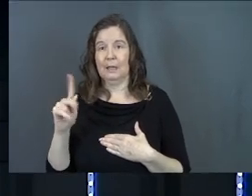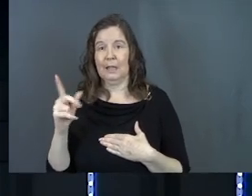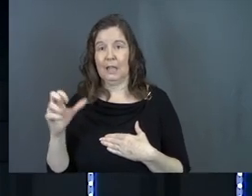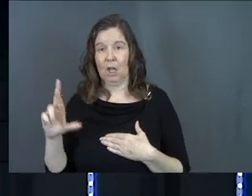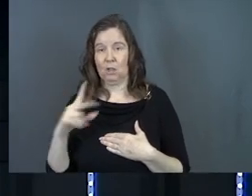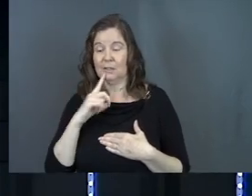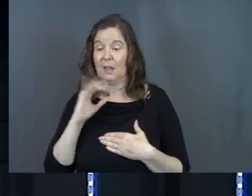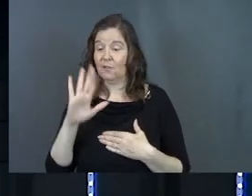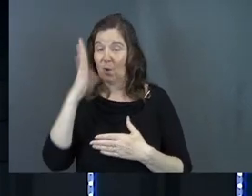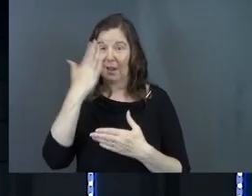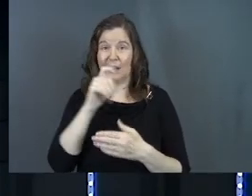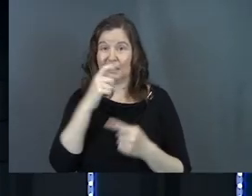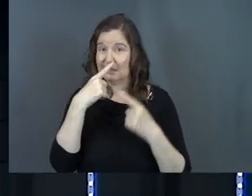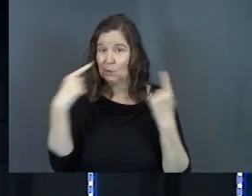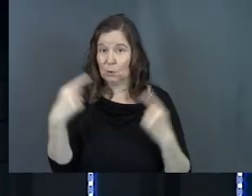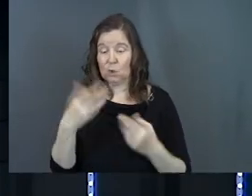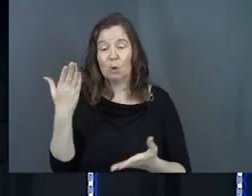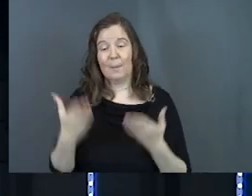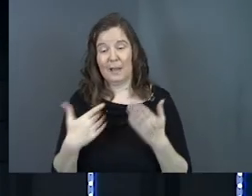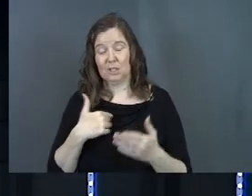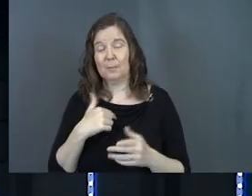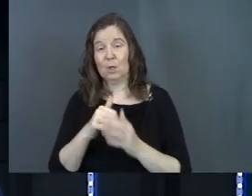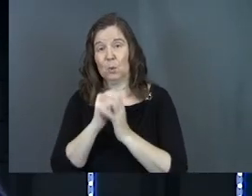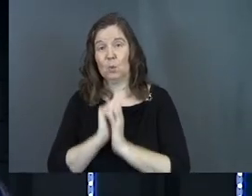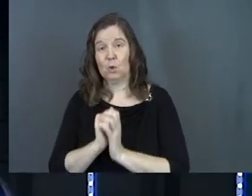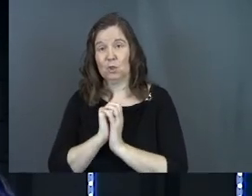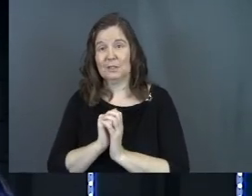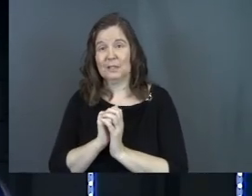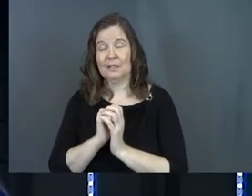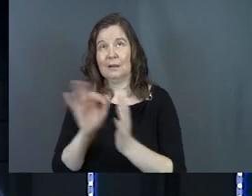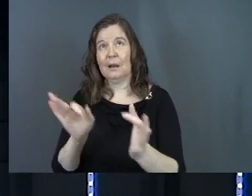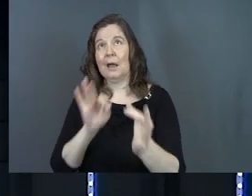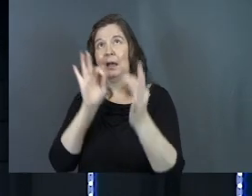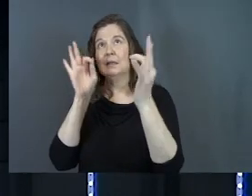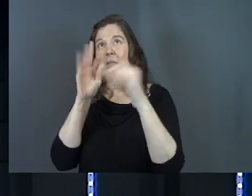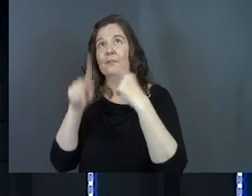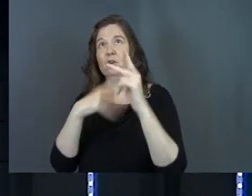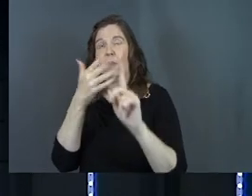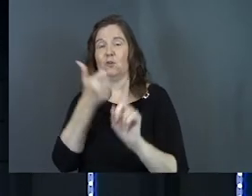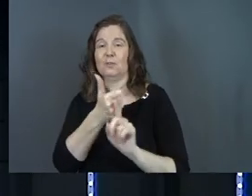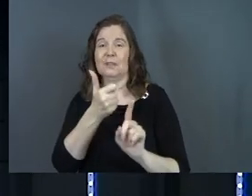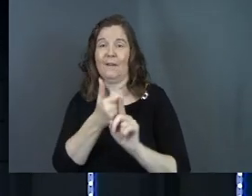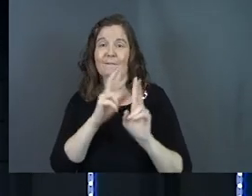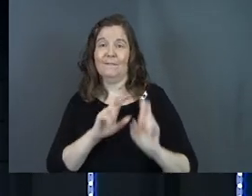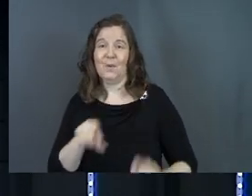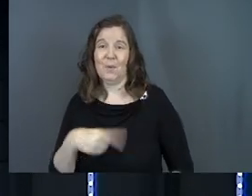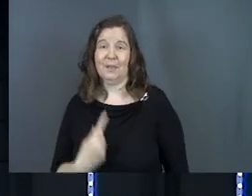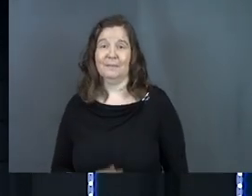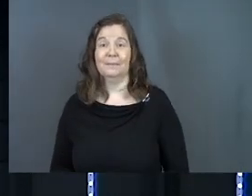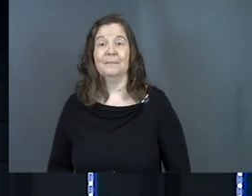says, if your God never disagrees with you, you might just be worshiping an idealized version of yourself.